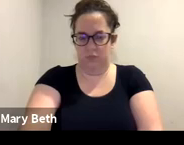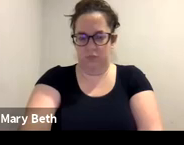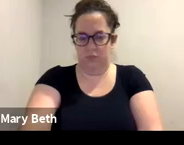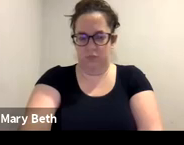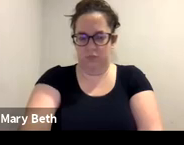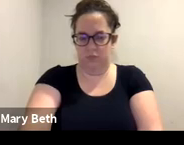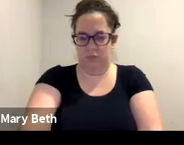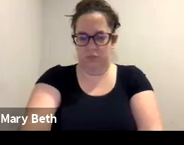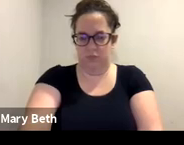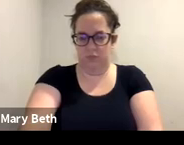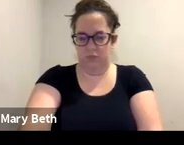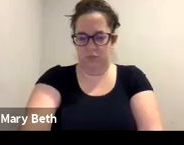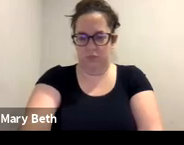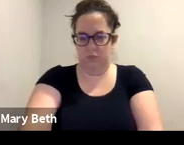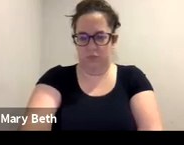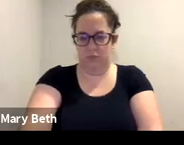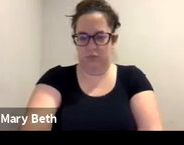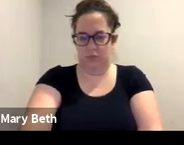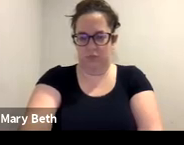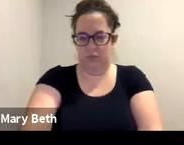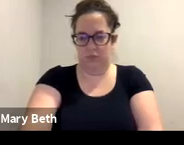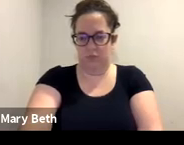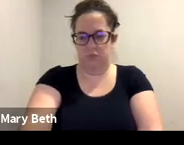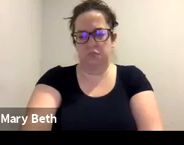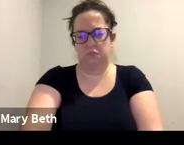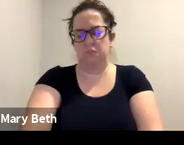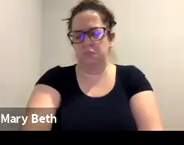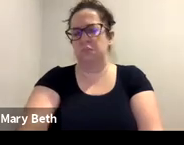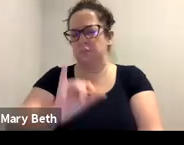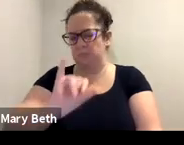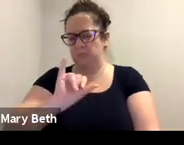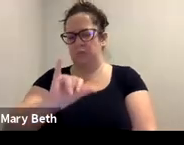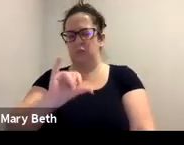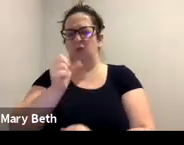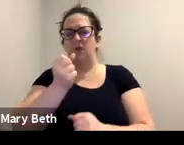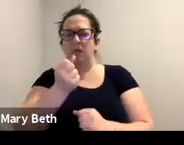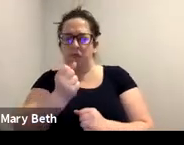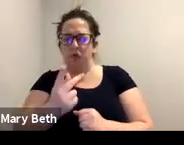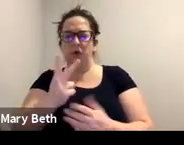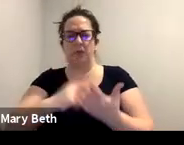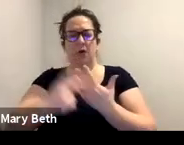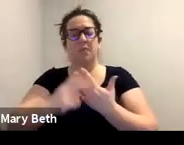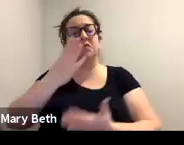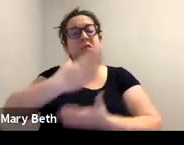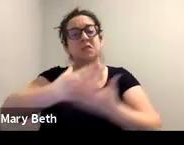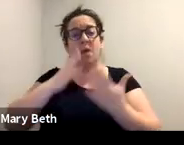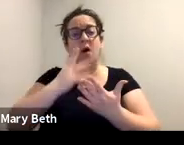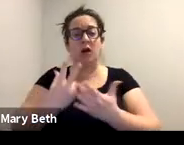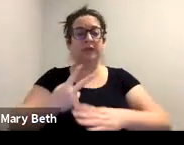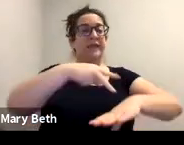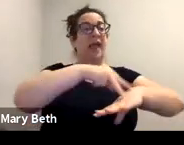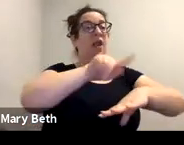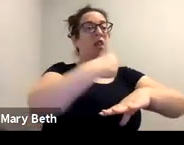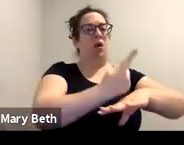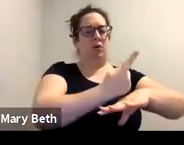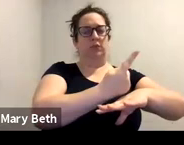Okay. So a few, um, some programs are standalone programs. Some programs are connected